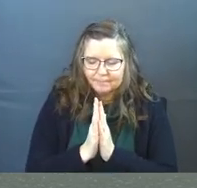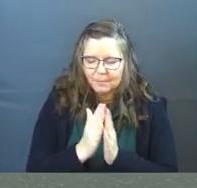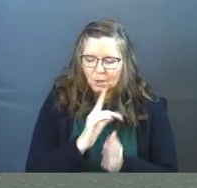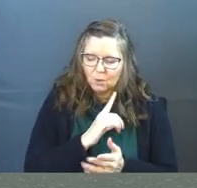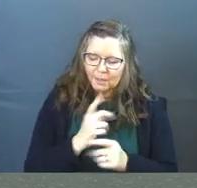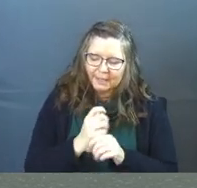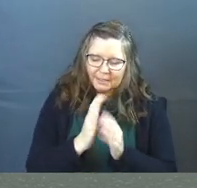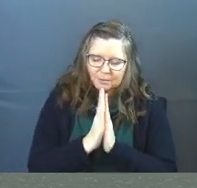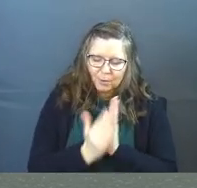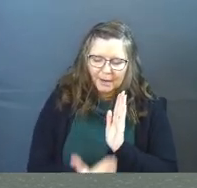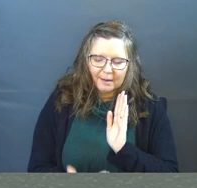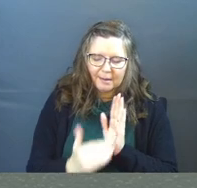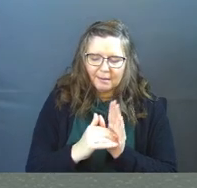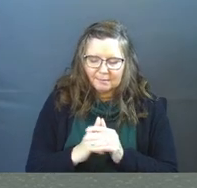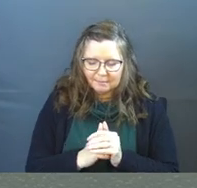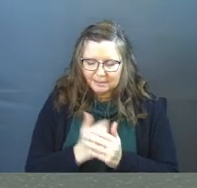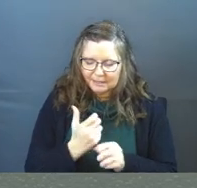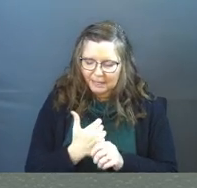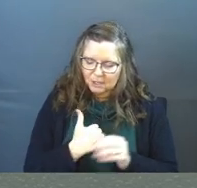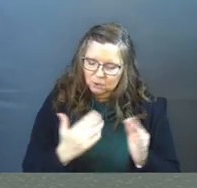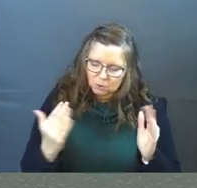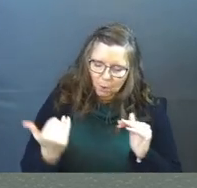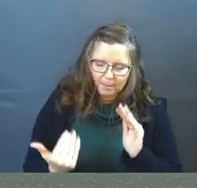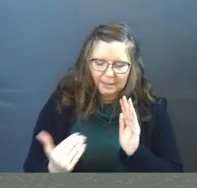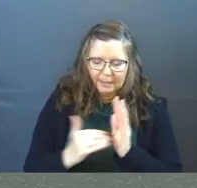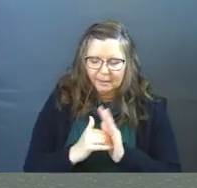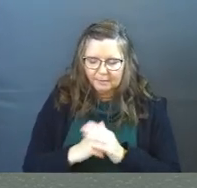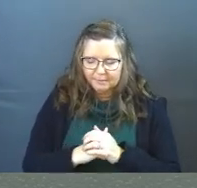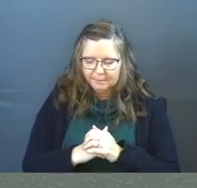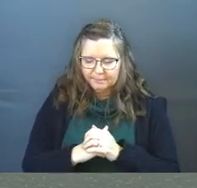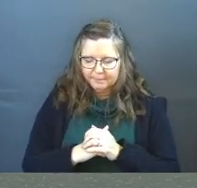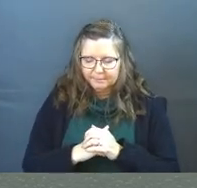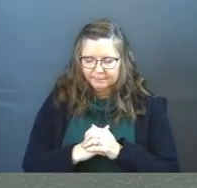Lord, get us praying again. Get us hoping again.